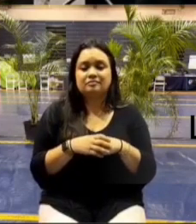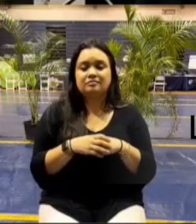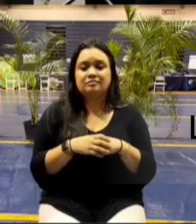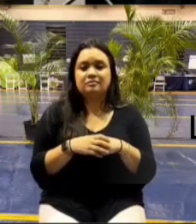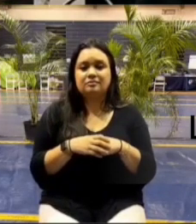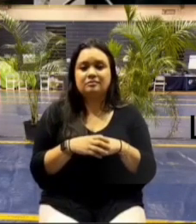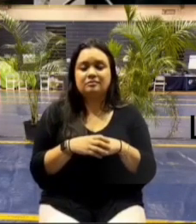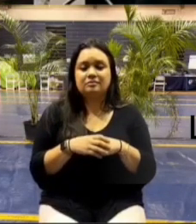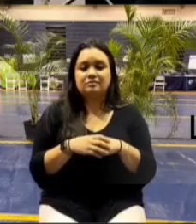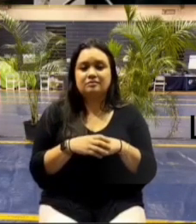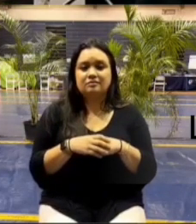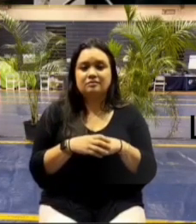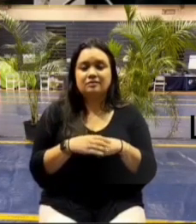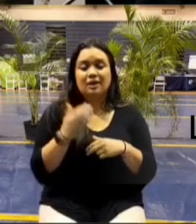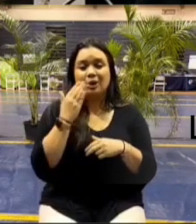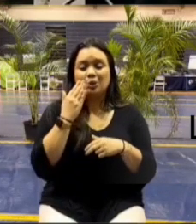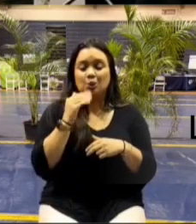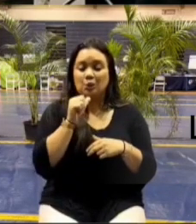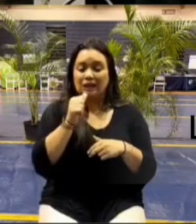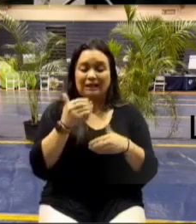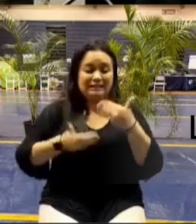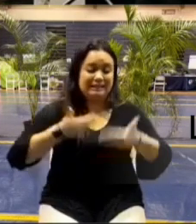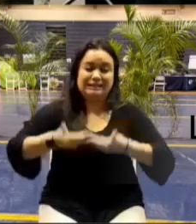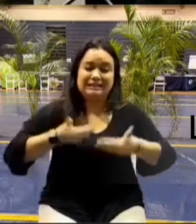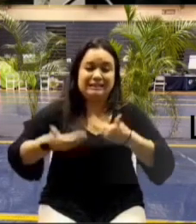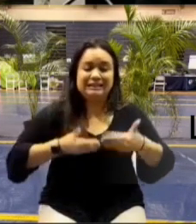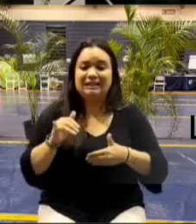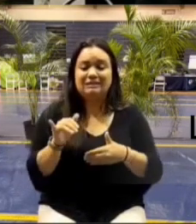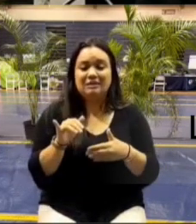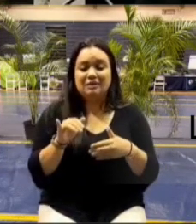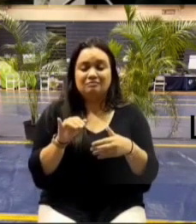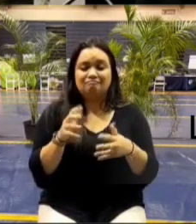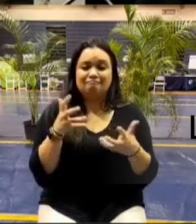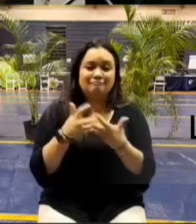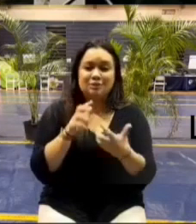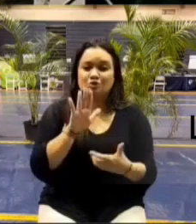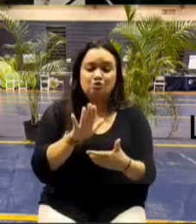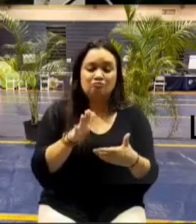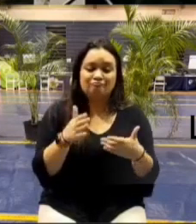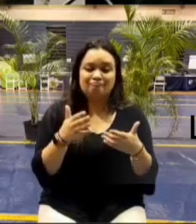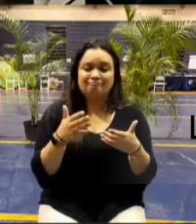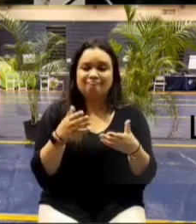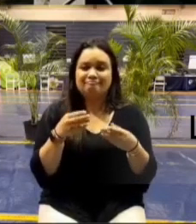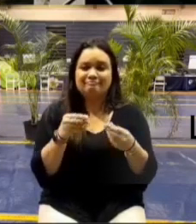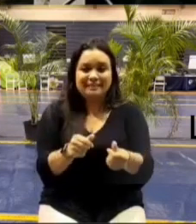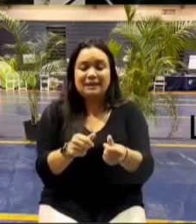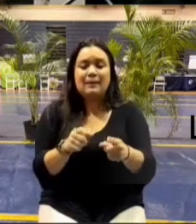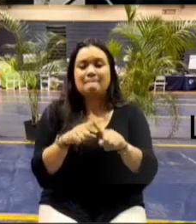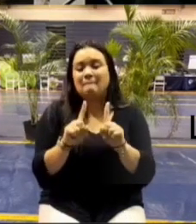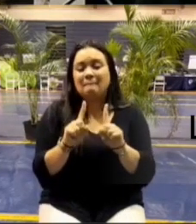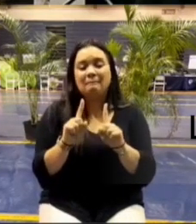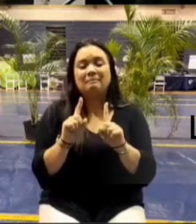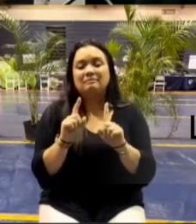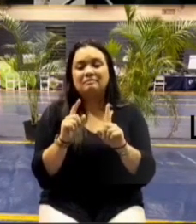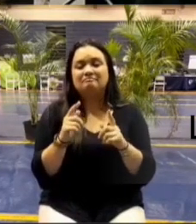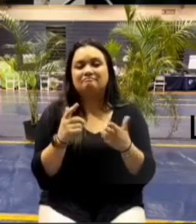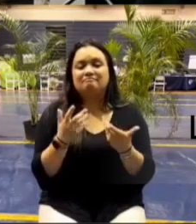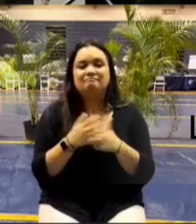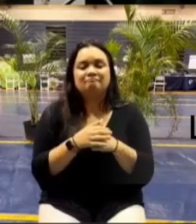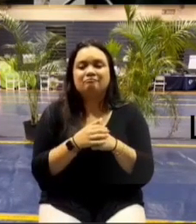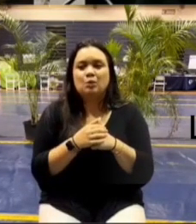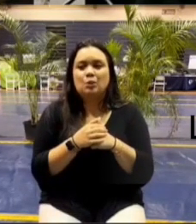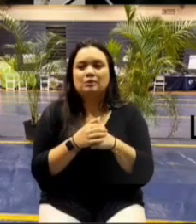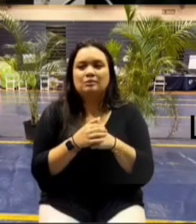piece i know we're not as moving as quickly as people would like but i just want to point out what the epa said they saved us a couple years by what they just did